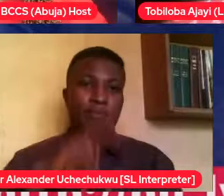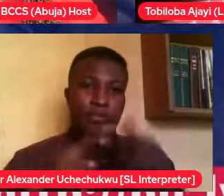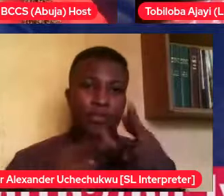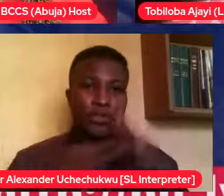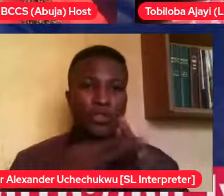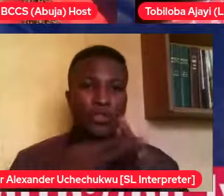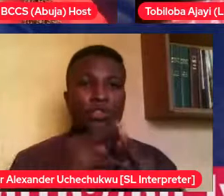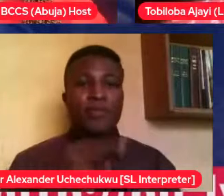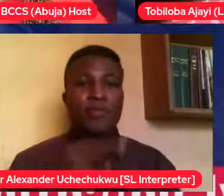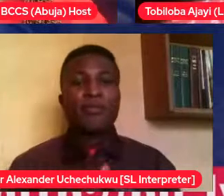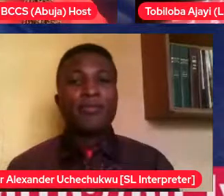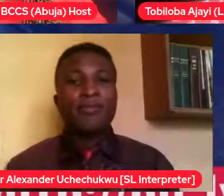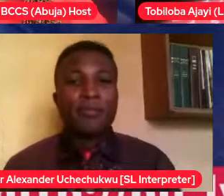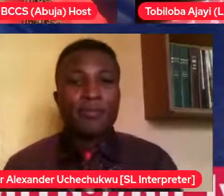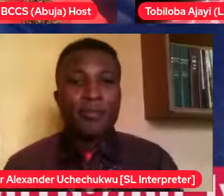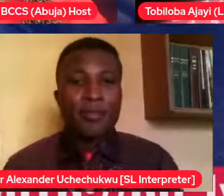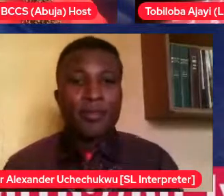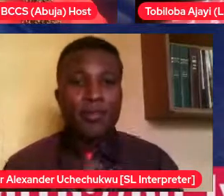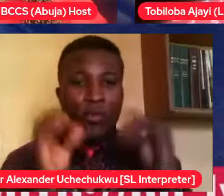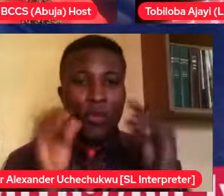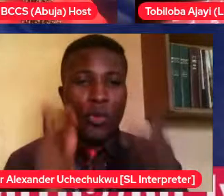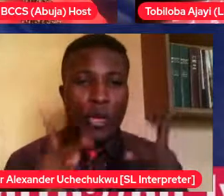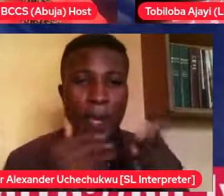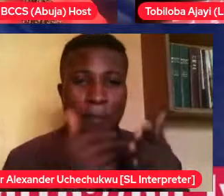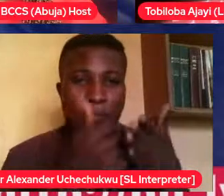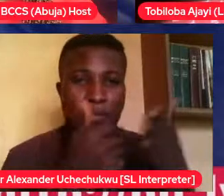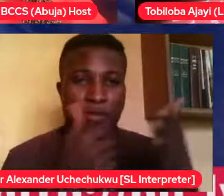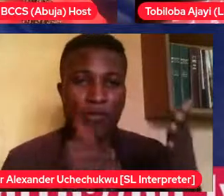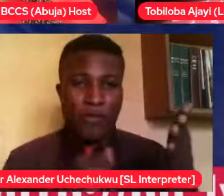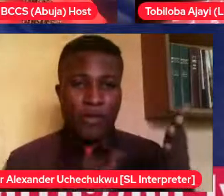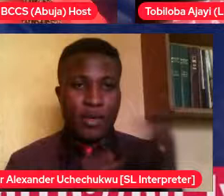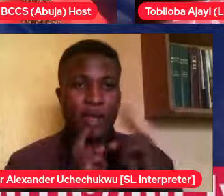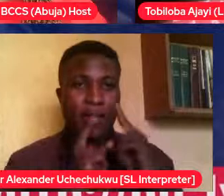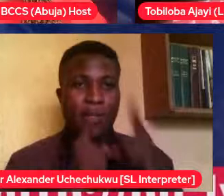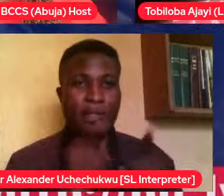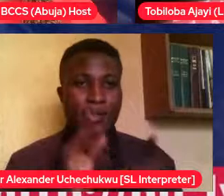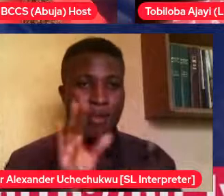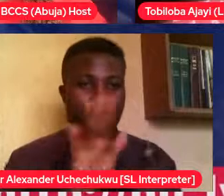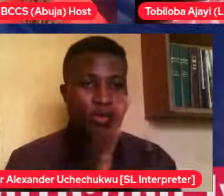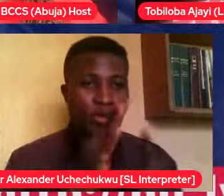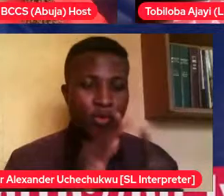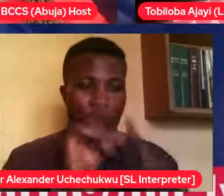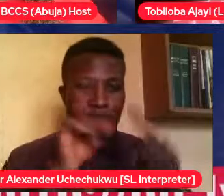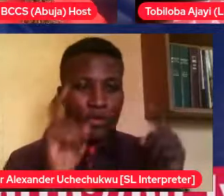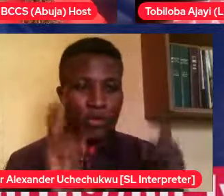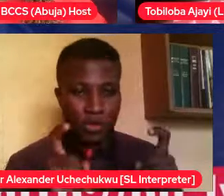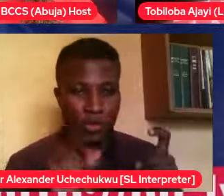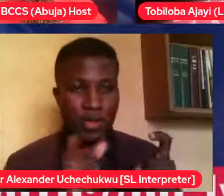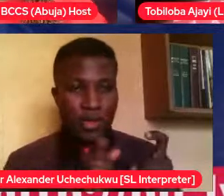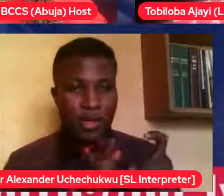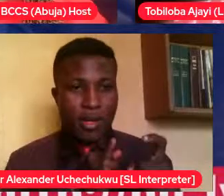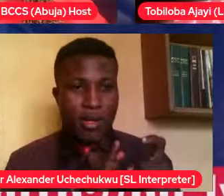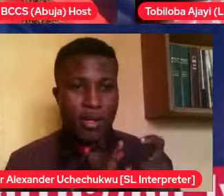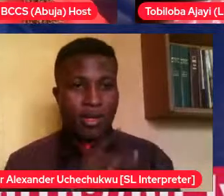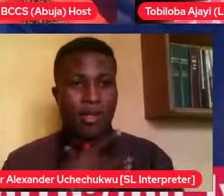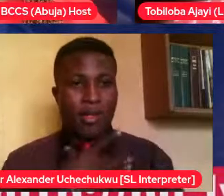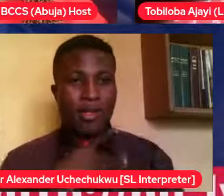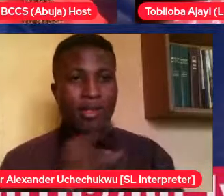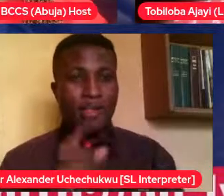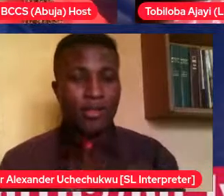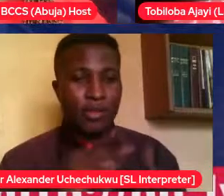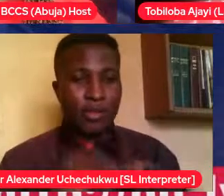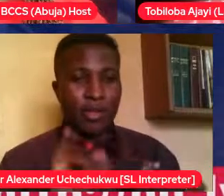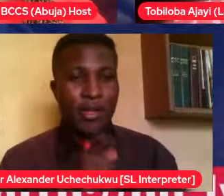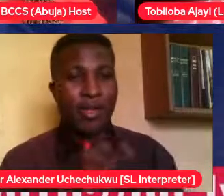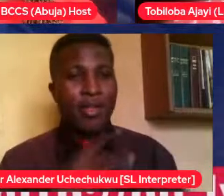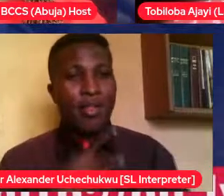I'd like to just say I like what Mrs. Bollanley is doing. And I especially like what Toby's